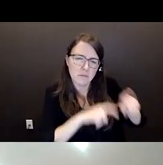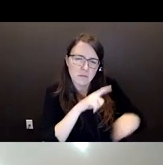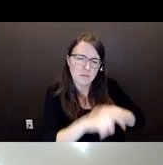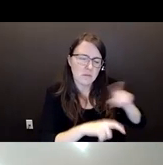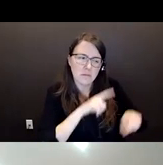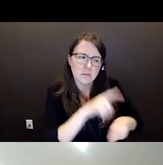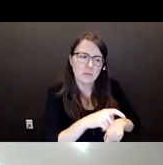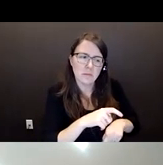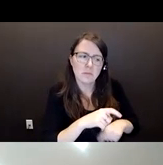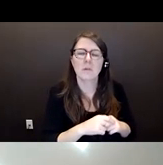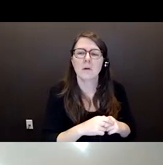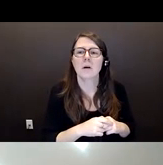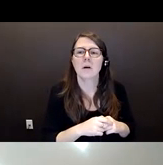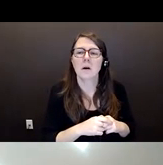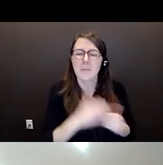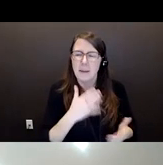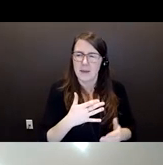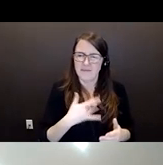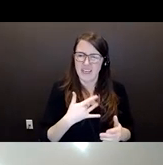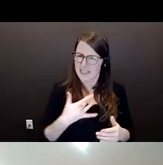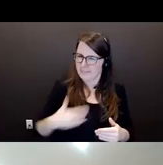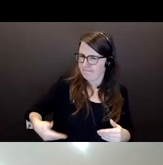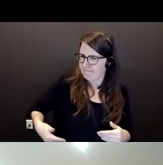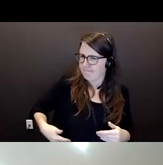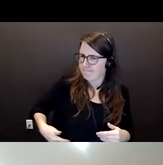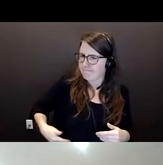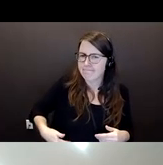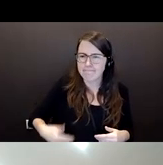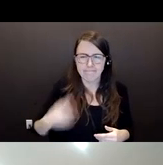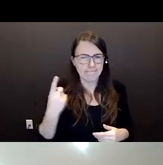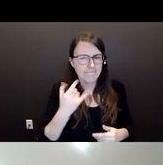the hair in the back of your neck and the your stomach.